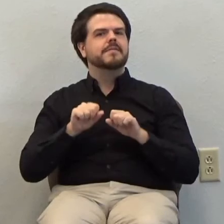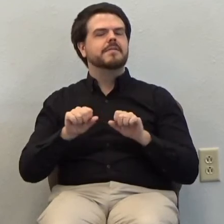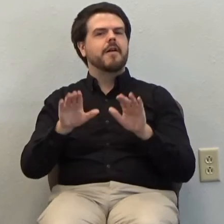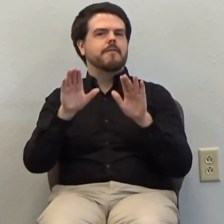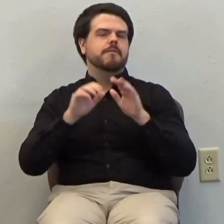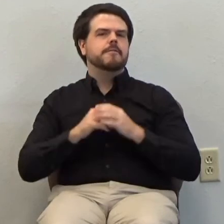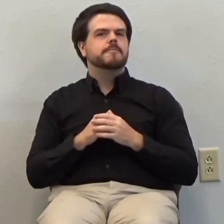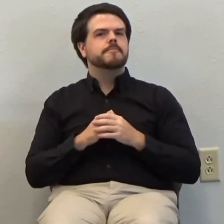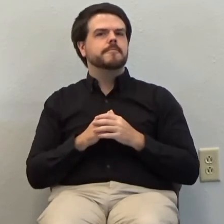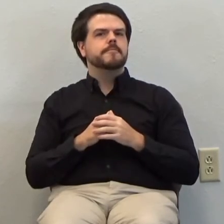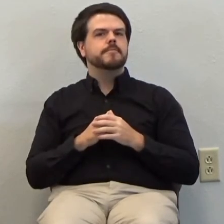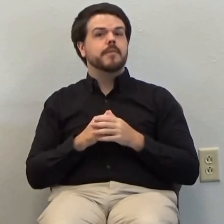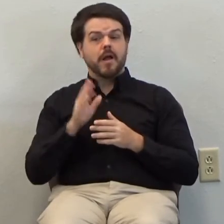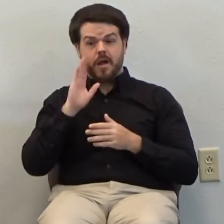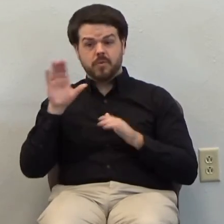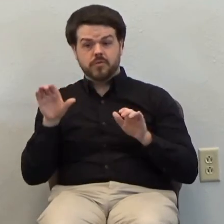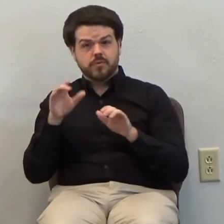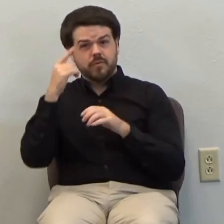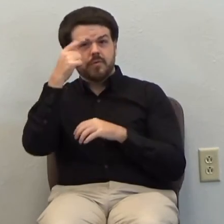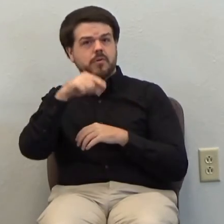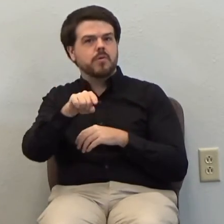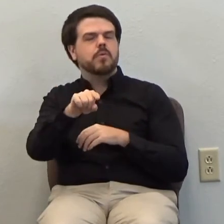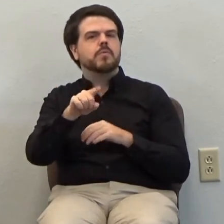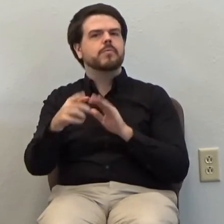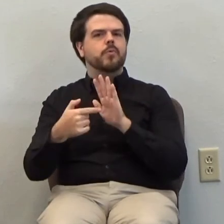I will do for you what it represents